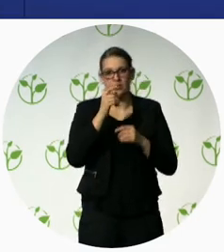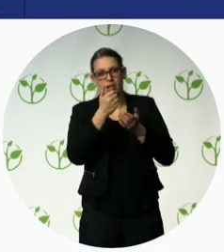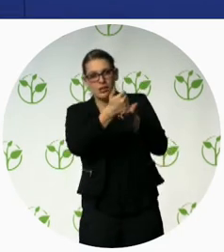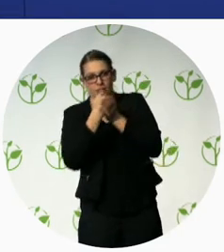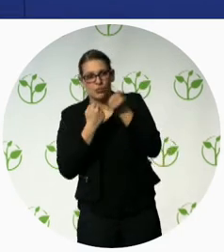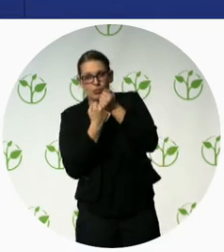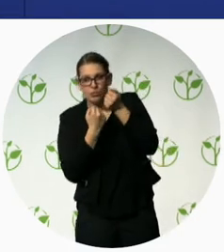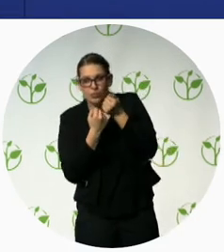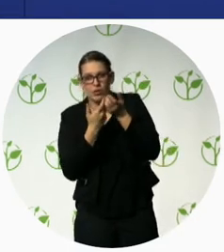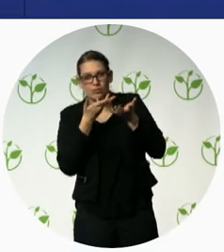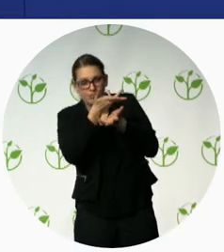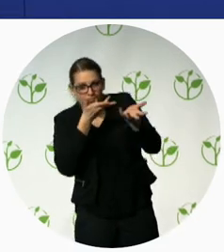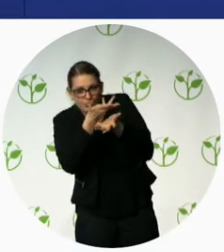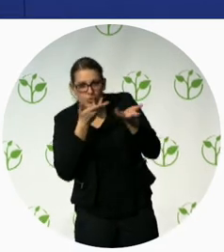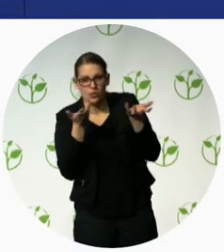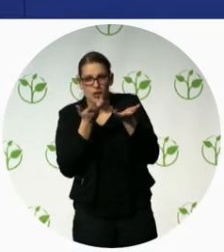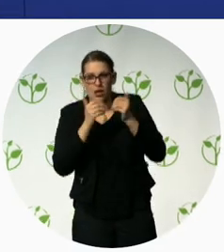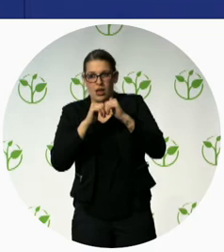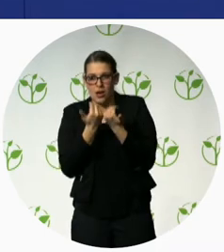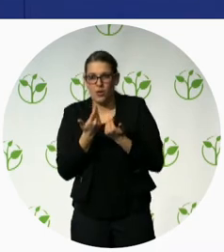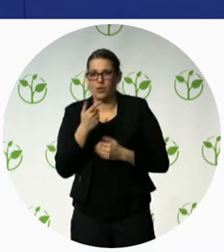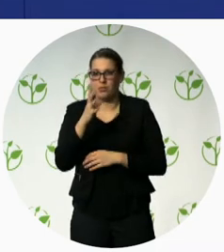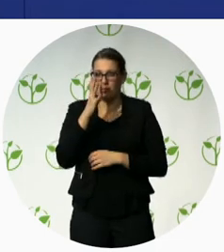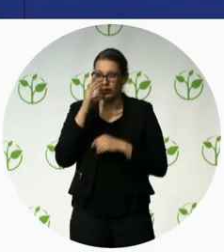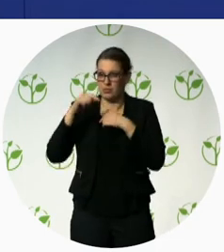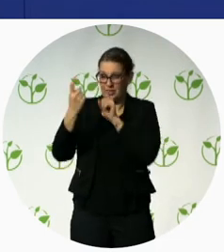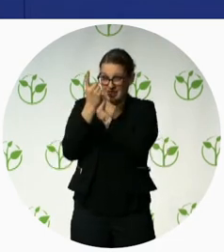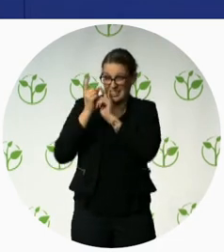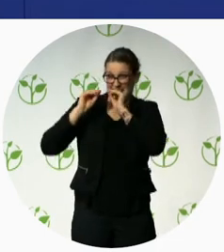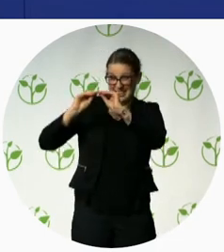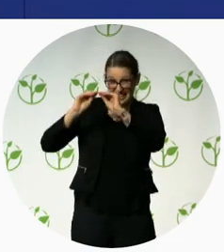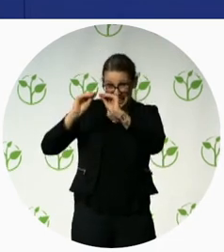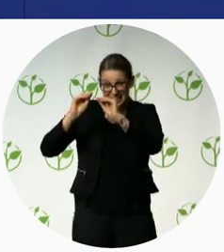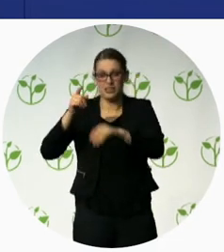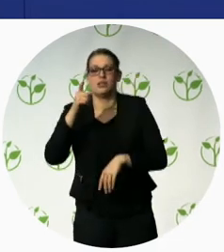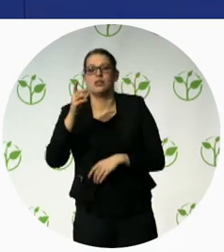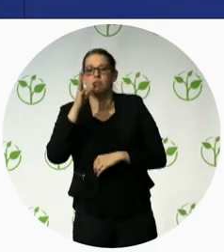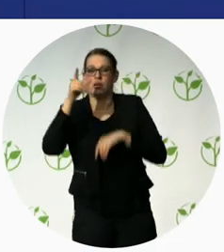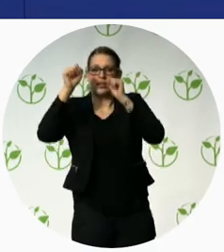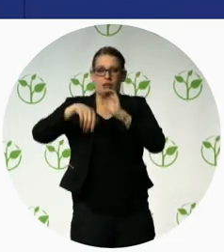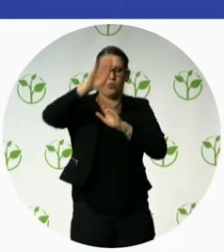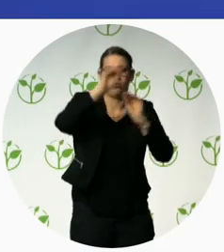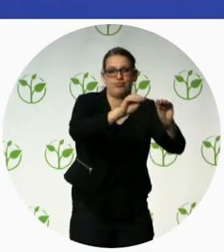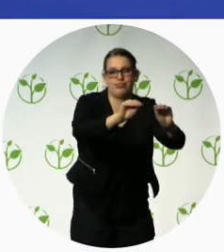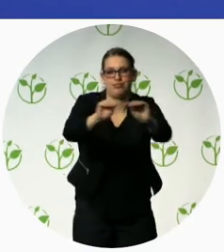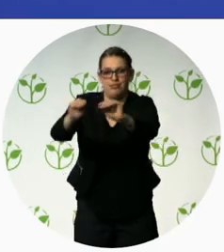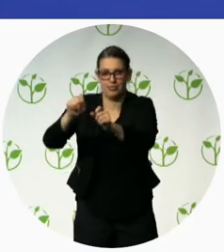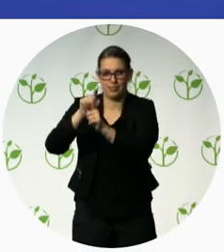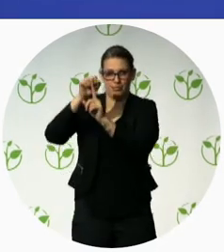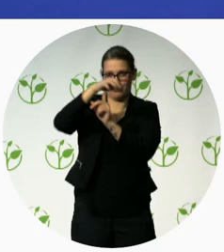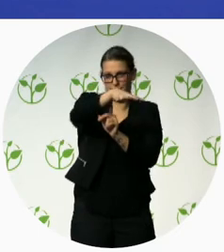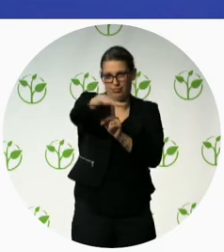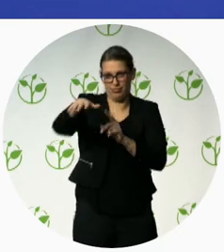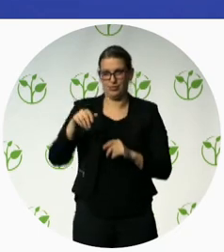Yael? I think that making the call center accessible is very important and if I knew it